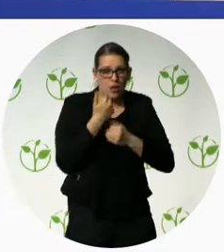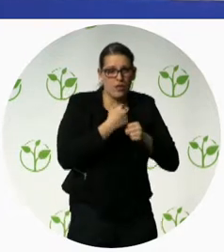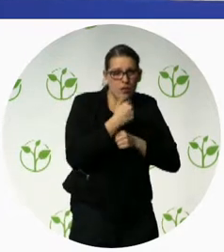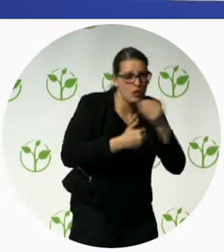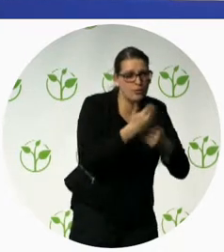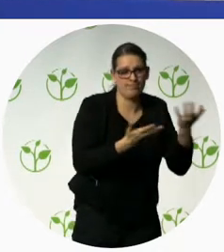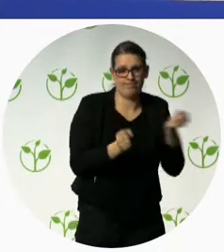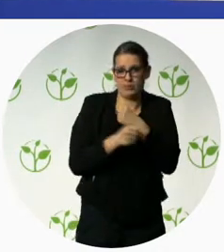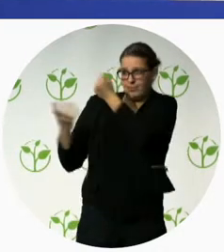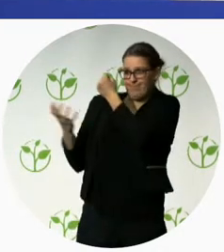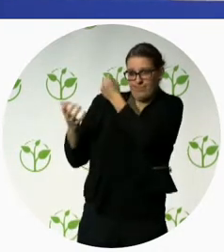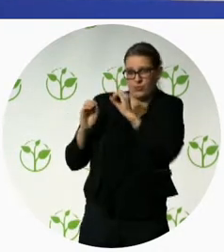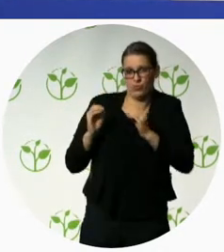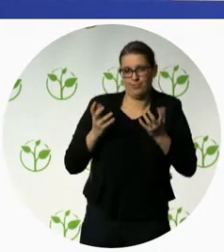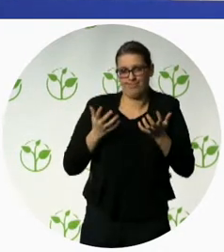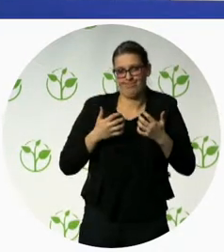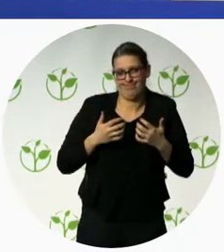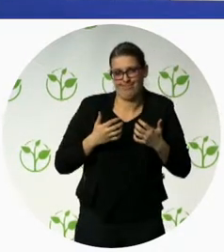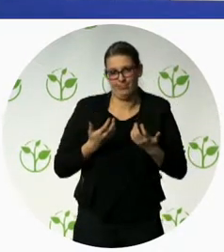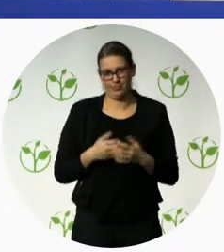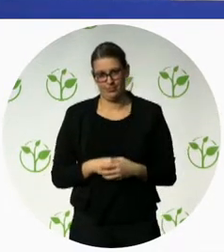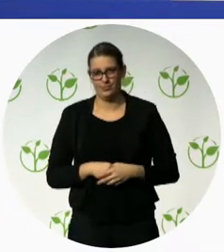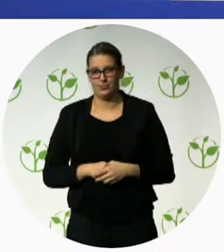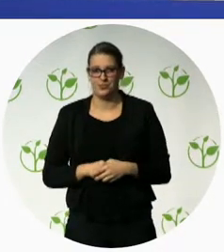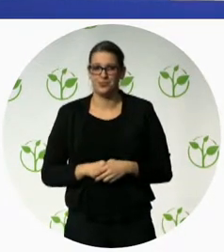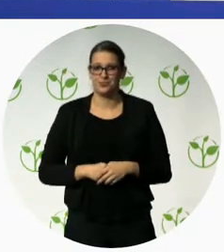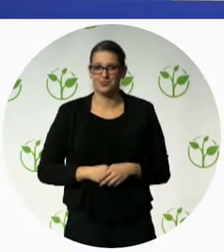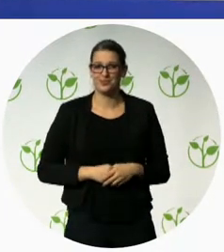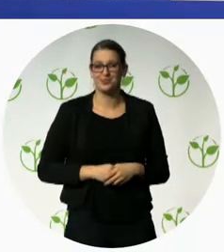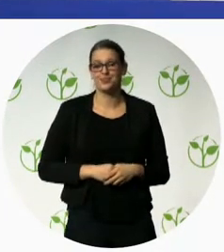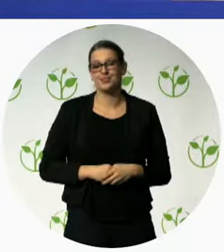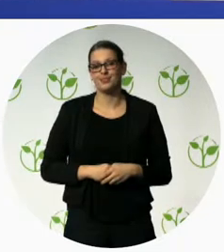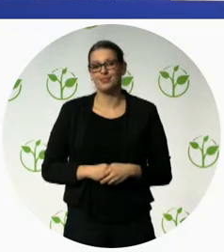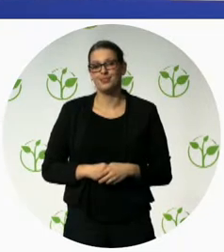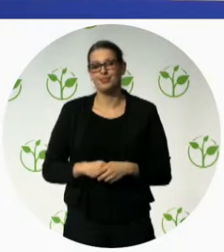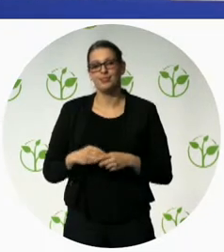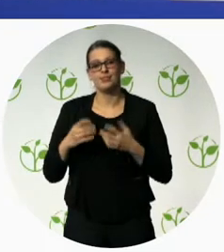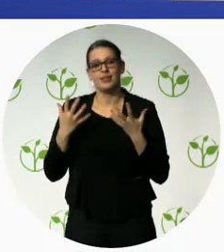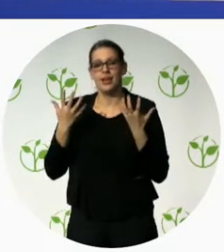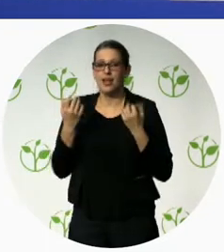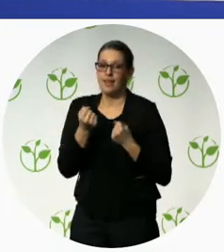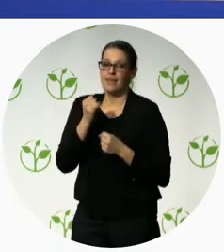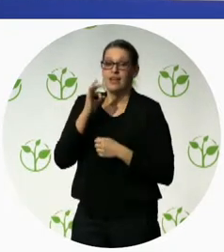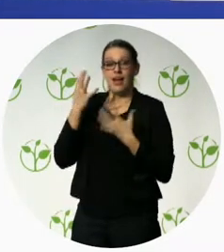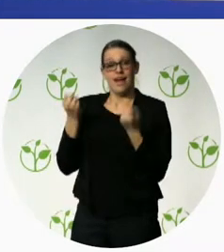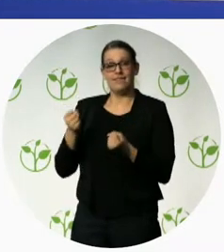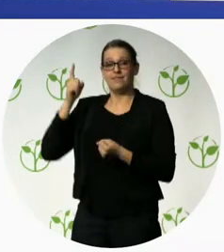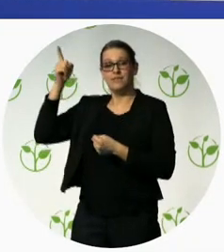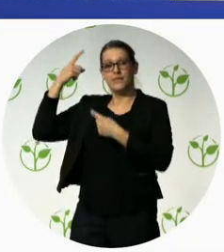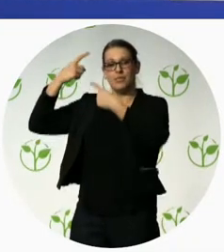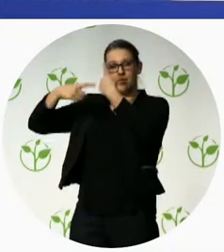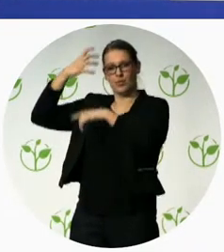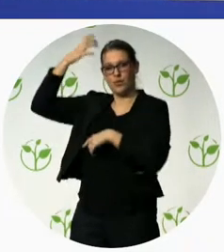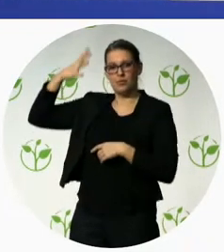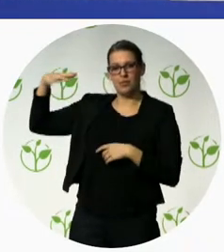and this national policy also raises the awareness on disability issues in the country it changes the political agenda